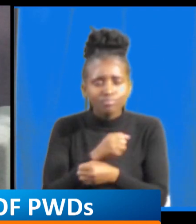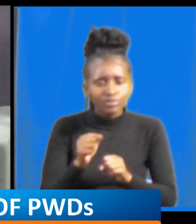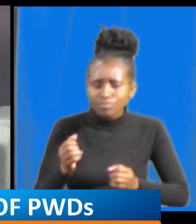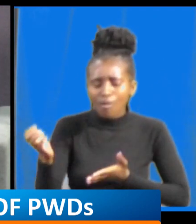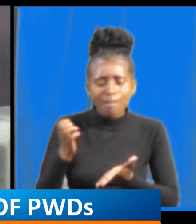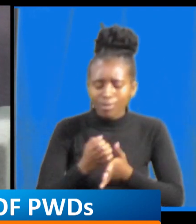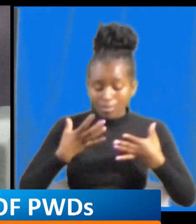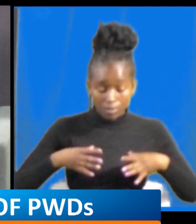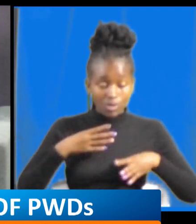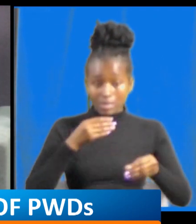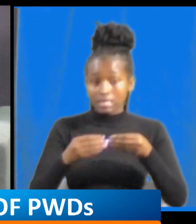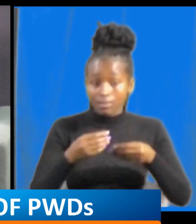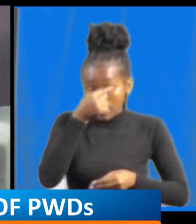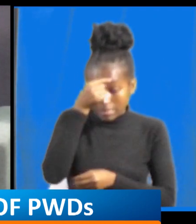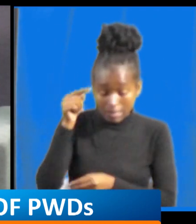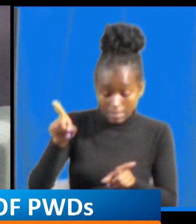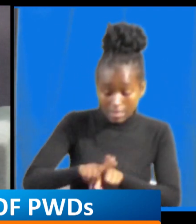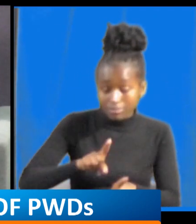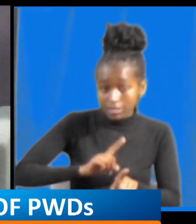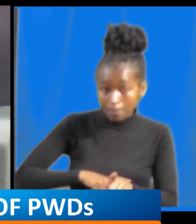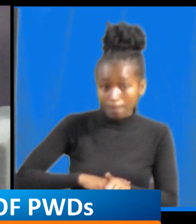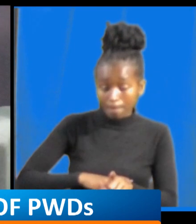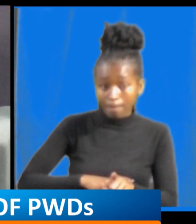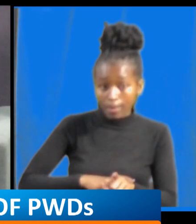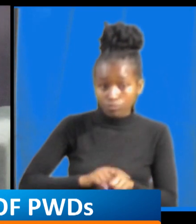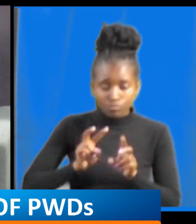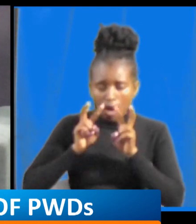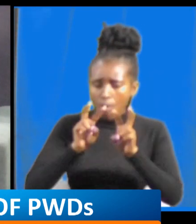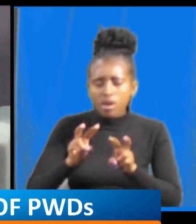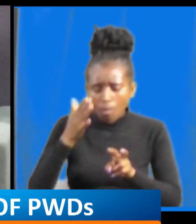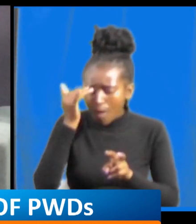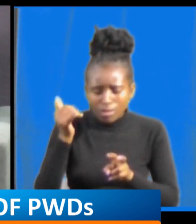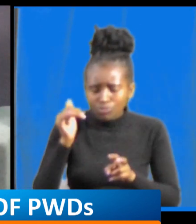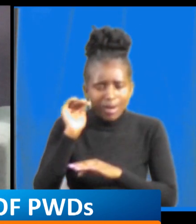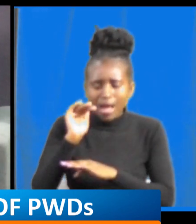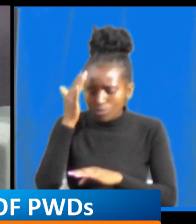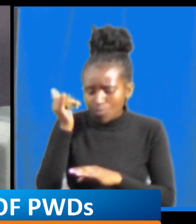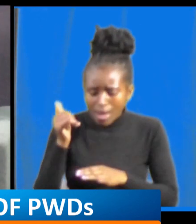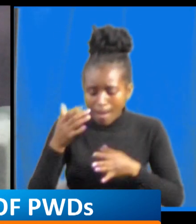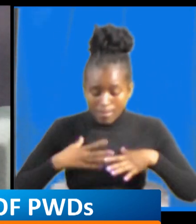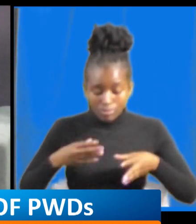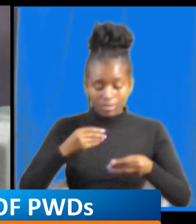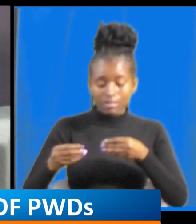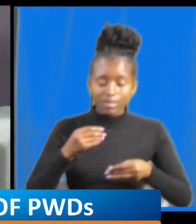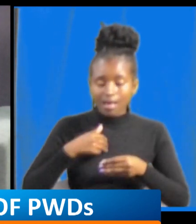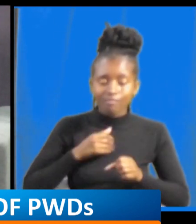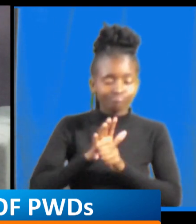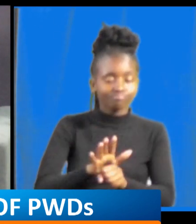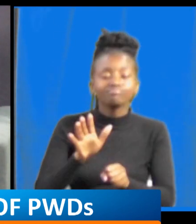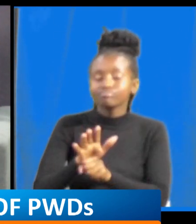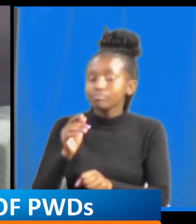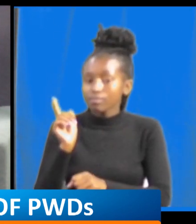disability why is it that they people with disabilities are facing discrimination in their work environment so and